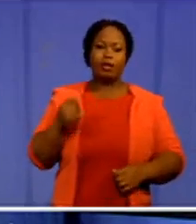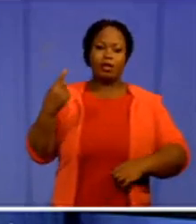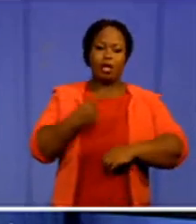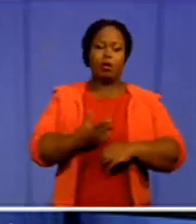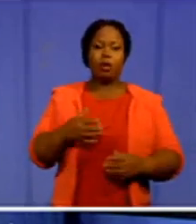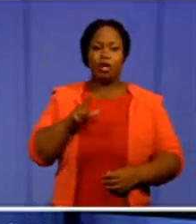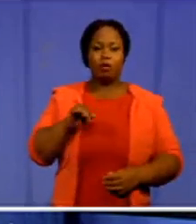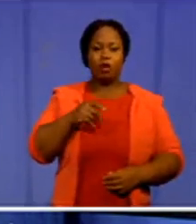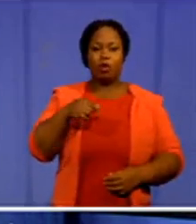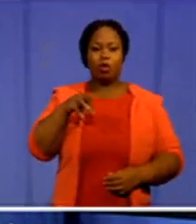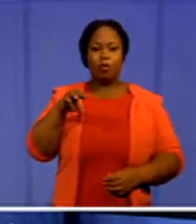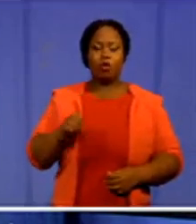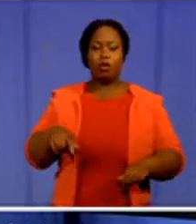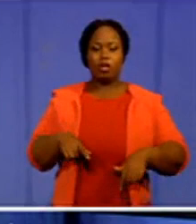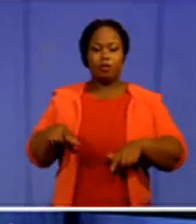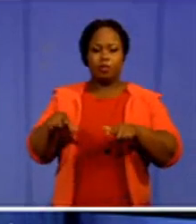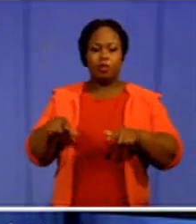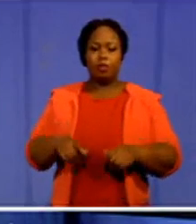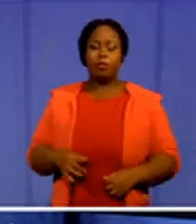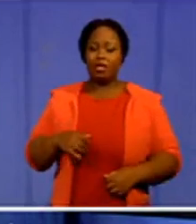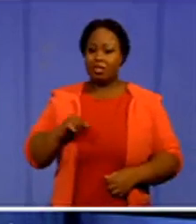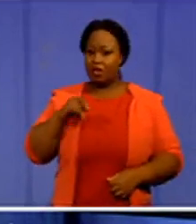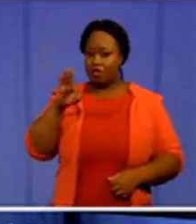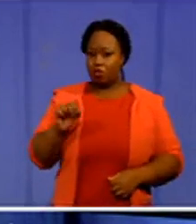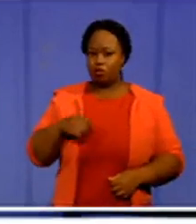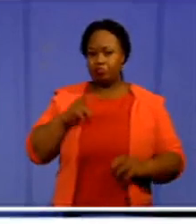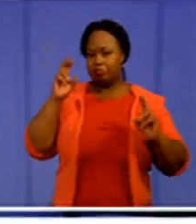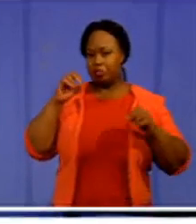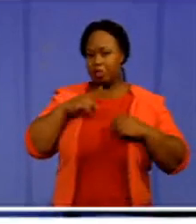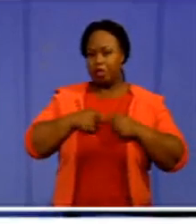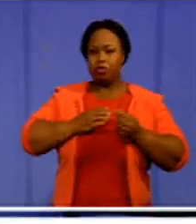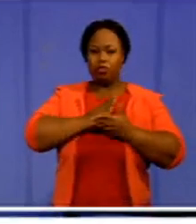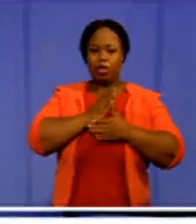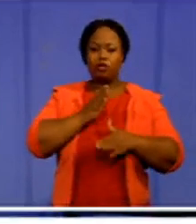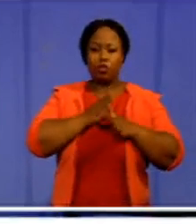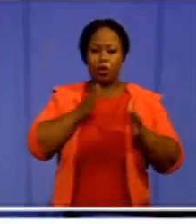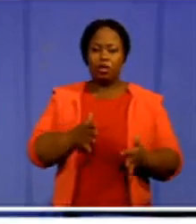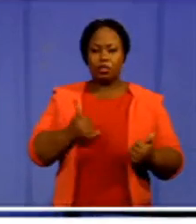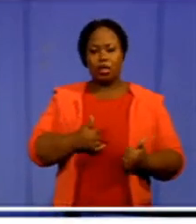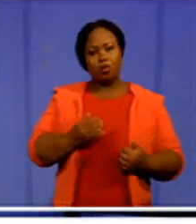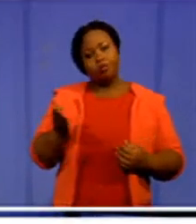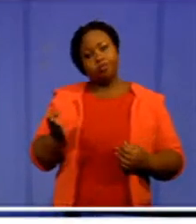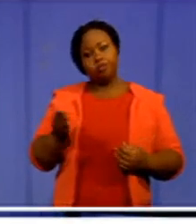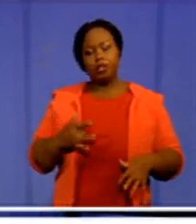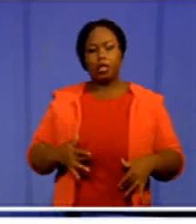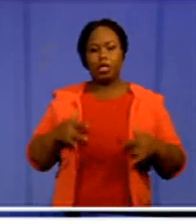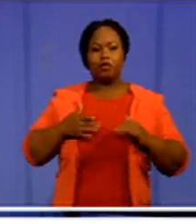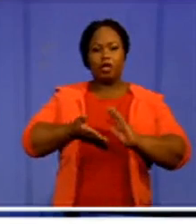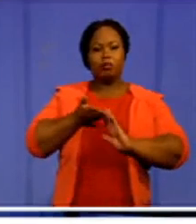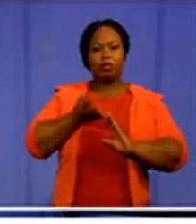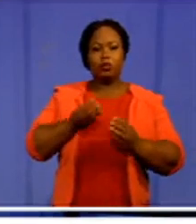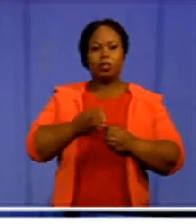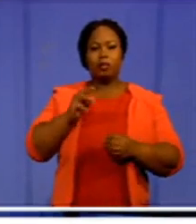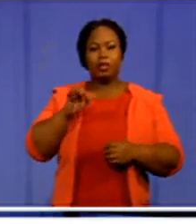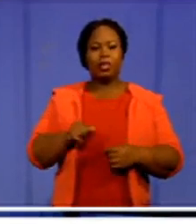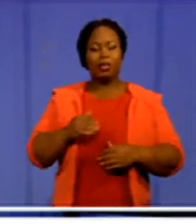Libowakomo and Limpopo. SAFTU is focusing on issues regarding the rights of workers. We now bring you this live update with May